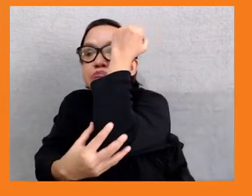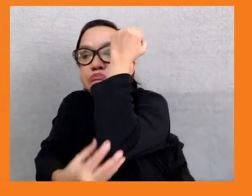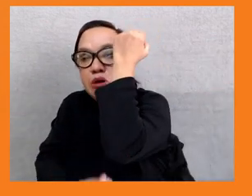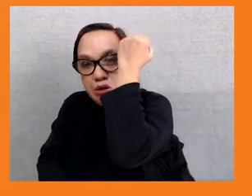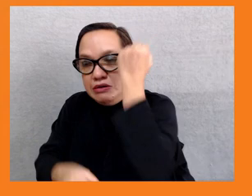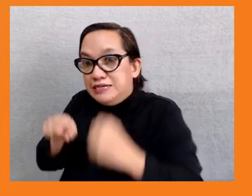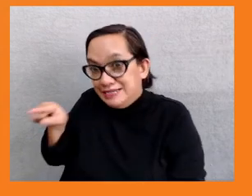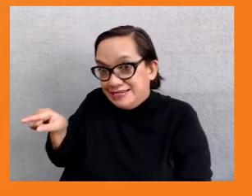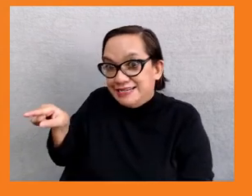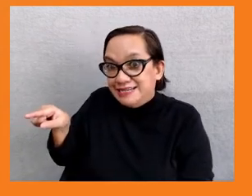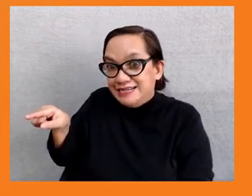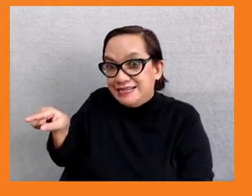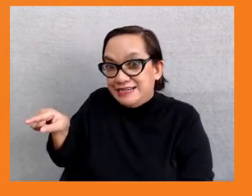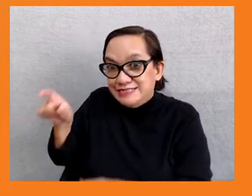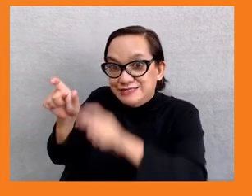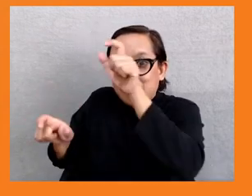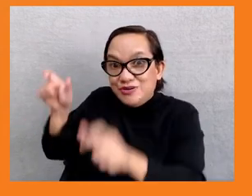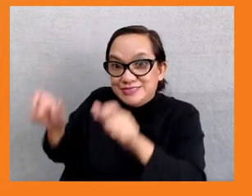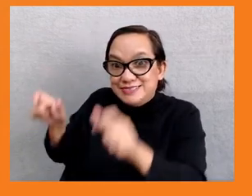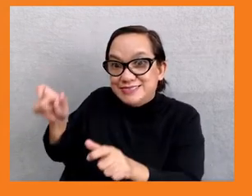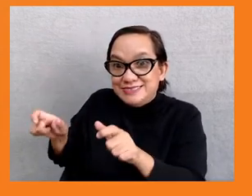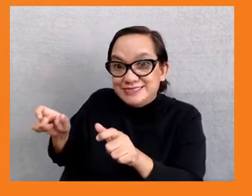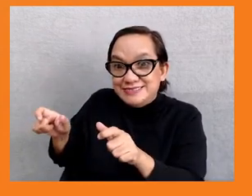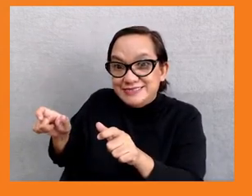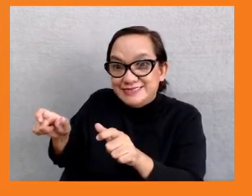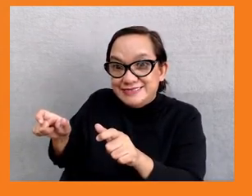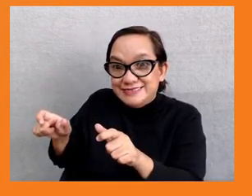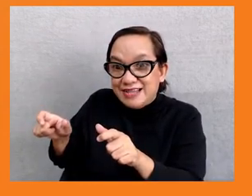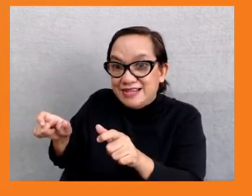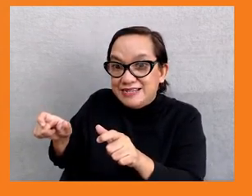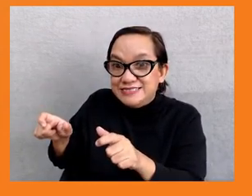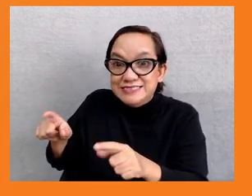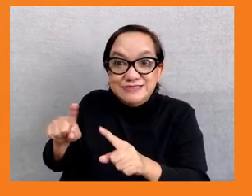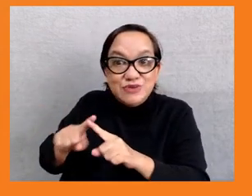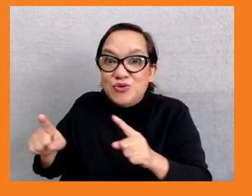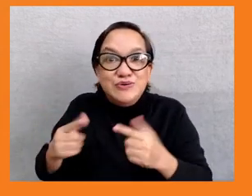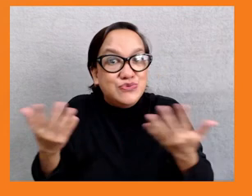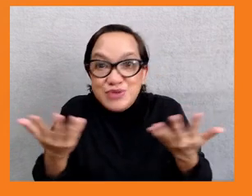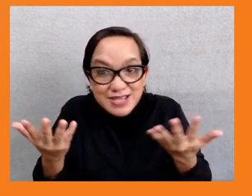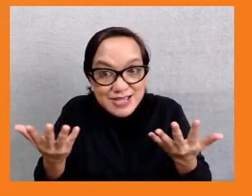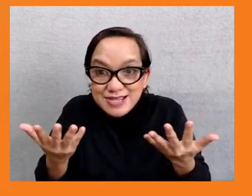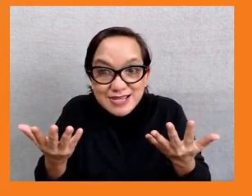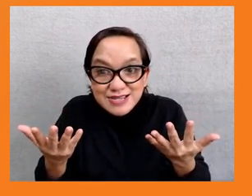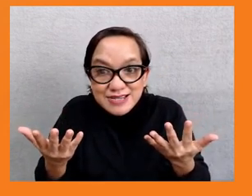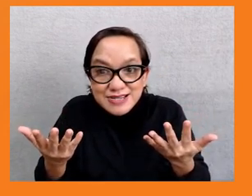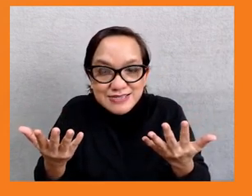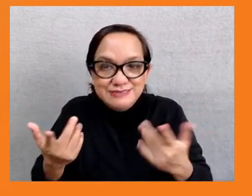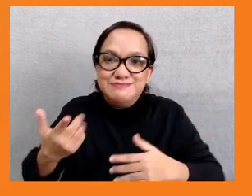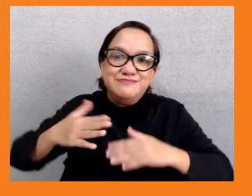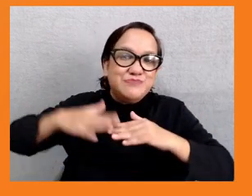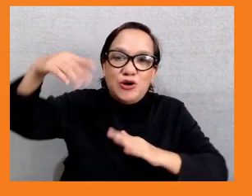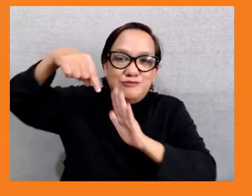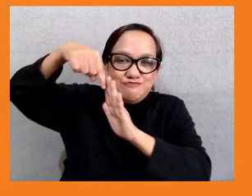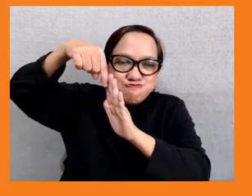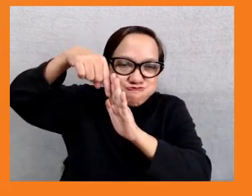And then, in particular, what we need to do about that, well, we need a much more comprehensive and fast acting system of social protection in